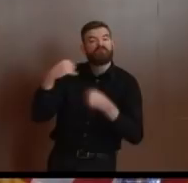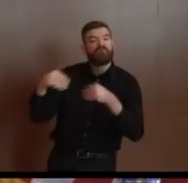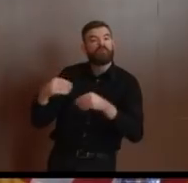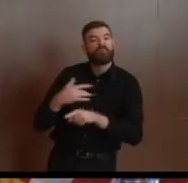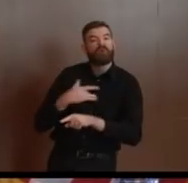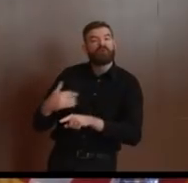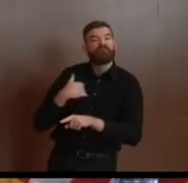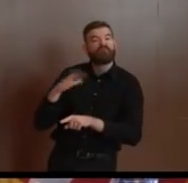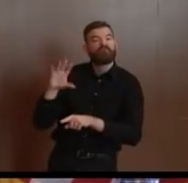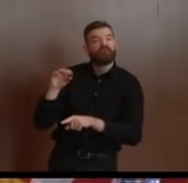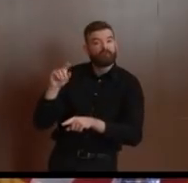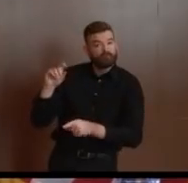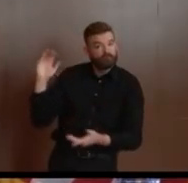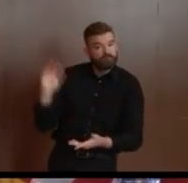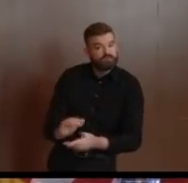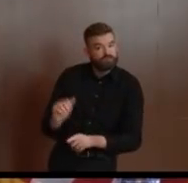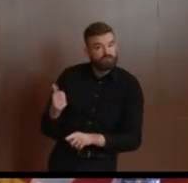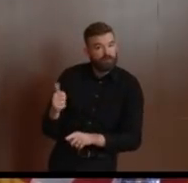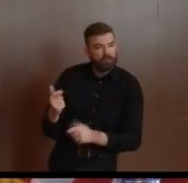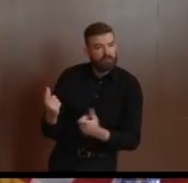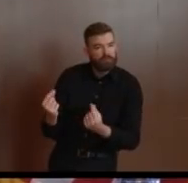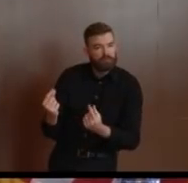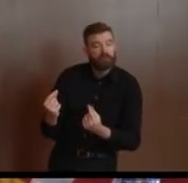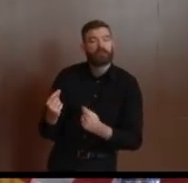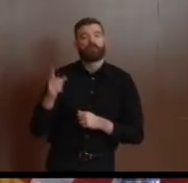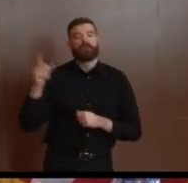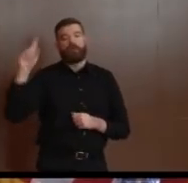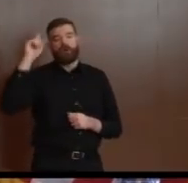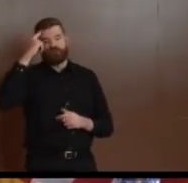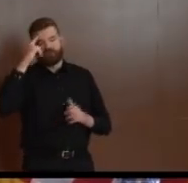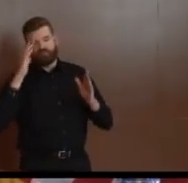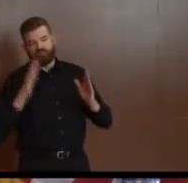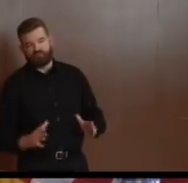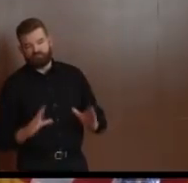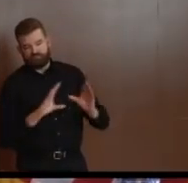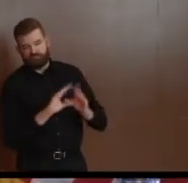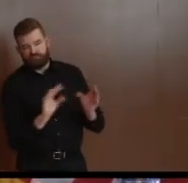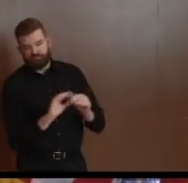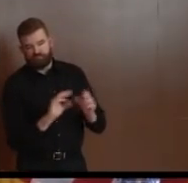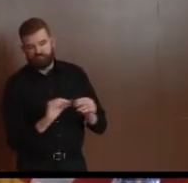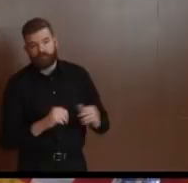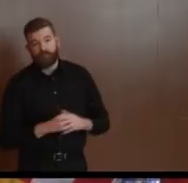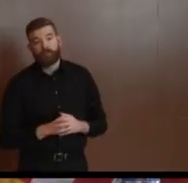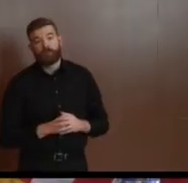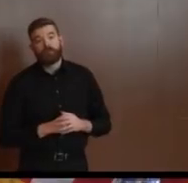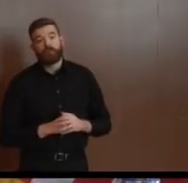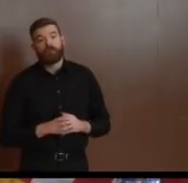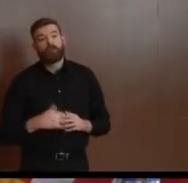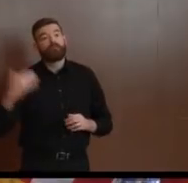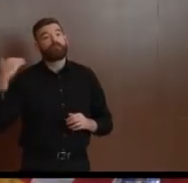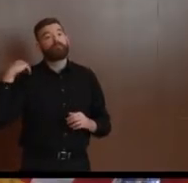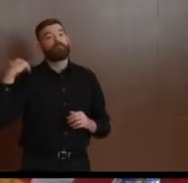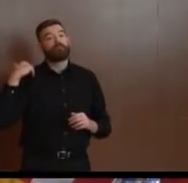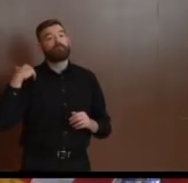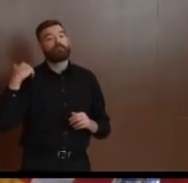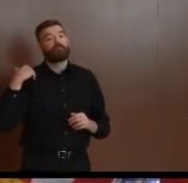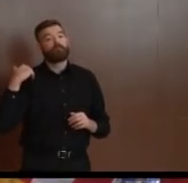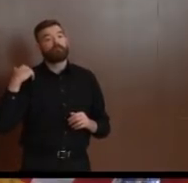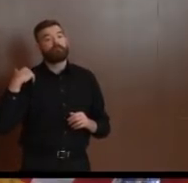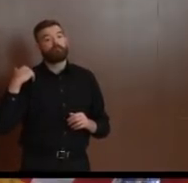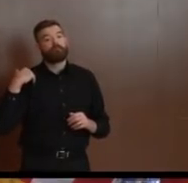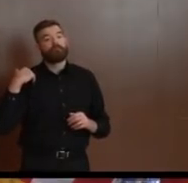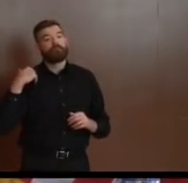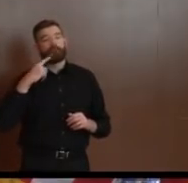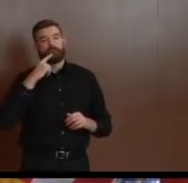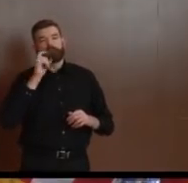I would say this. We dropped our gatherings from infinity to 250 to 50 to zero. So that should be